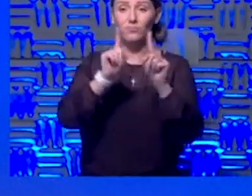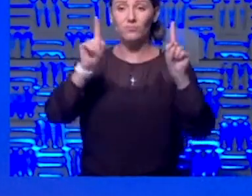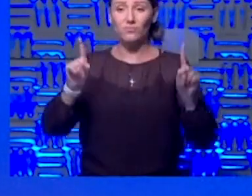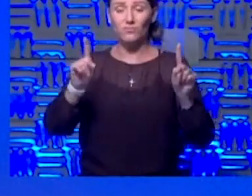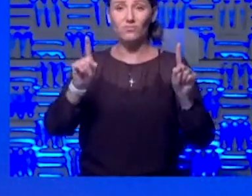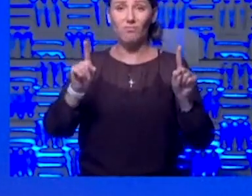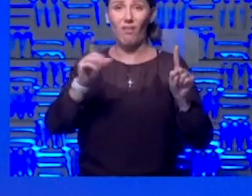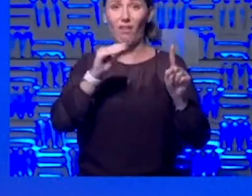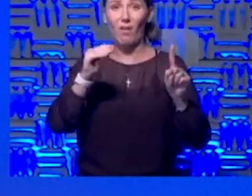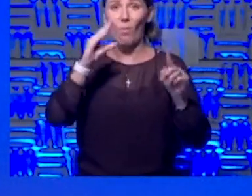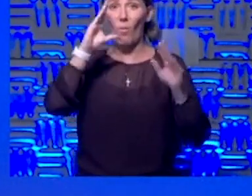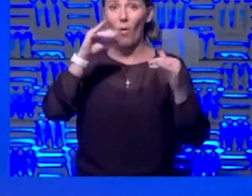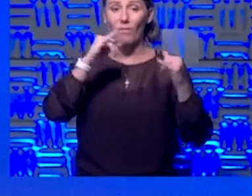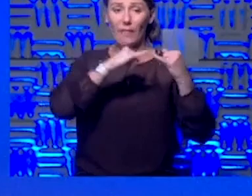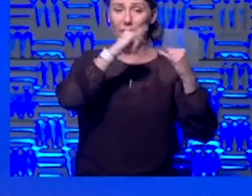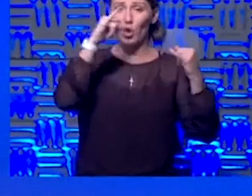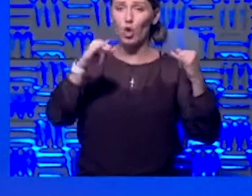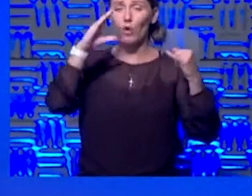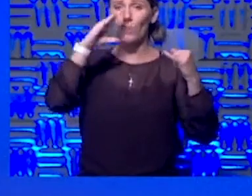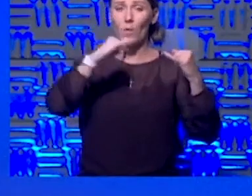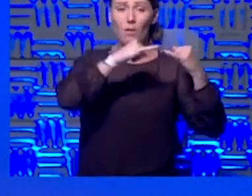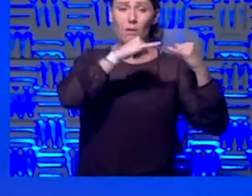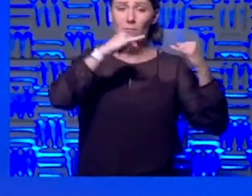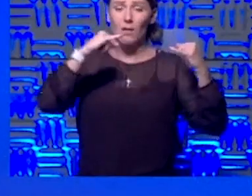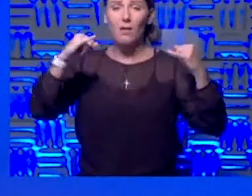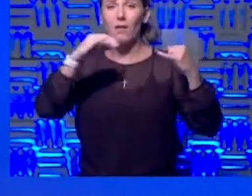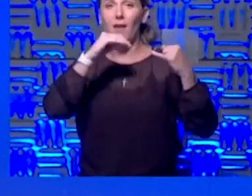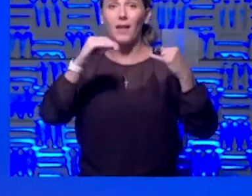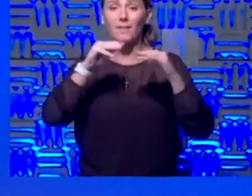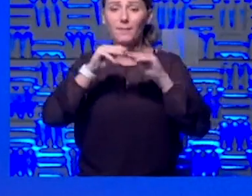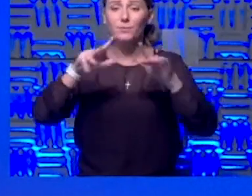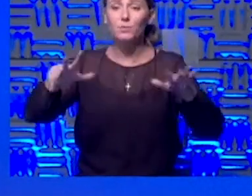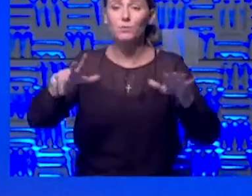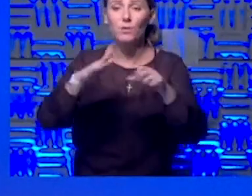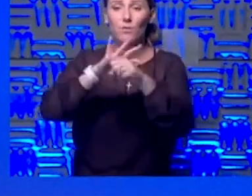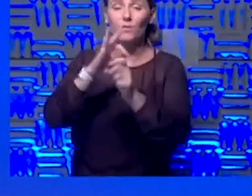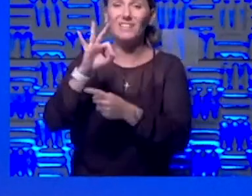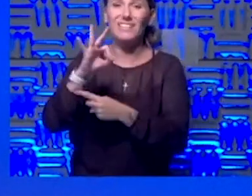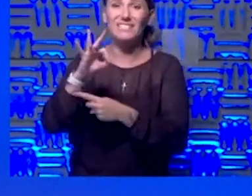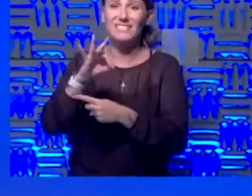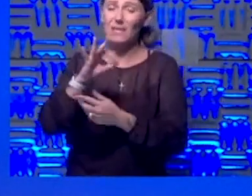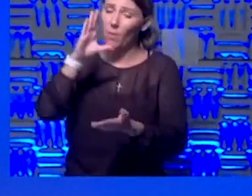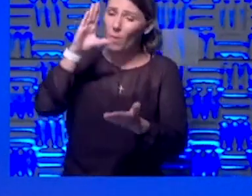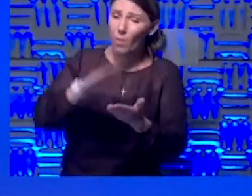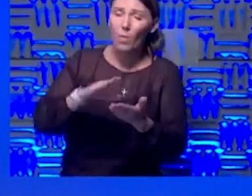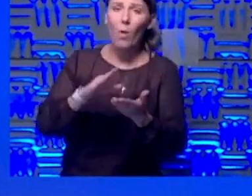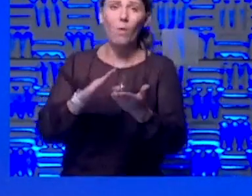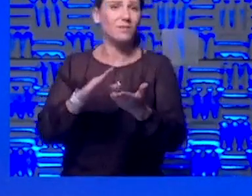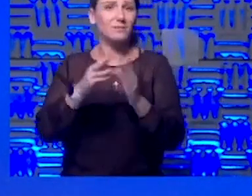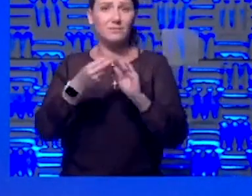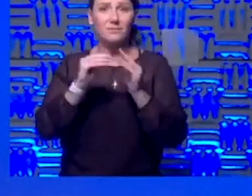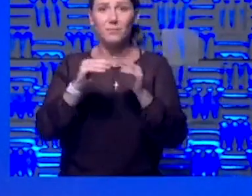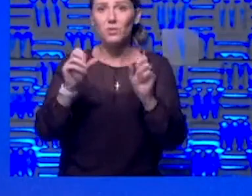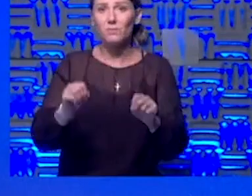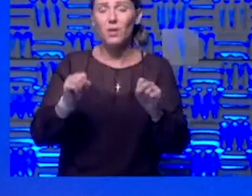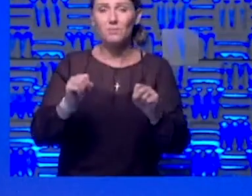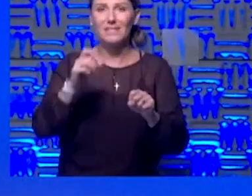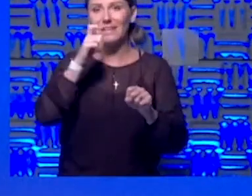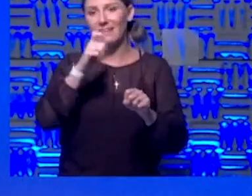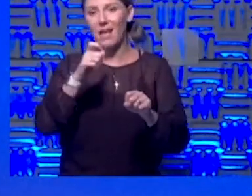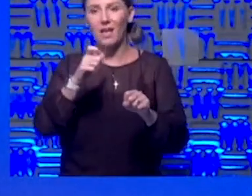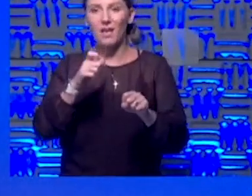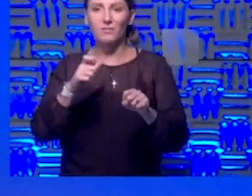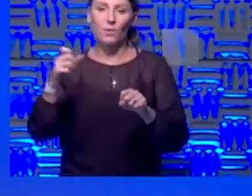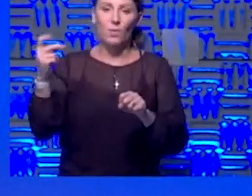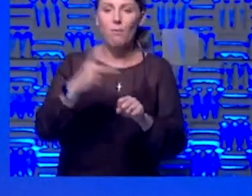bend this curve and keep the spread of COVID to a low lowest amount as possible so we don't have to go back home to those